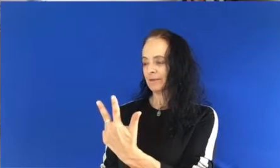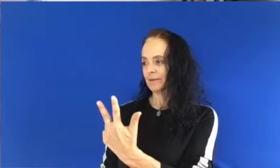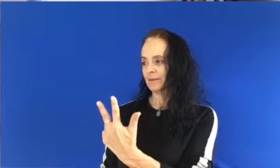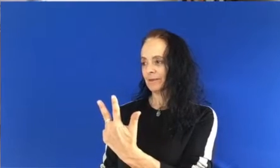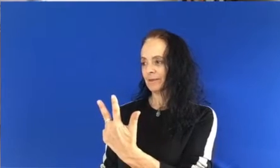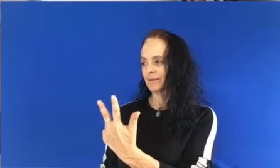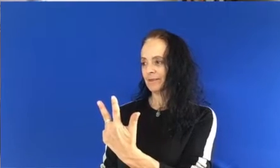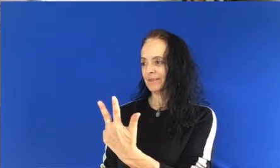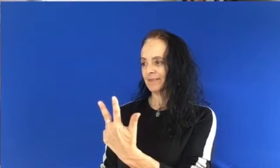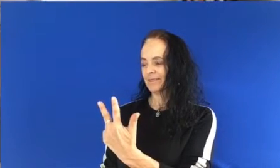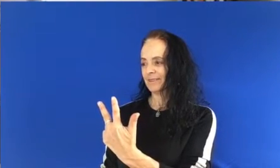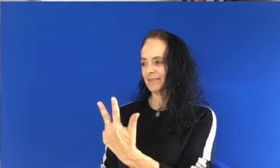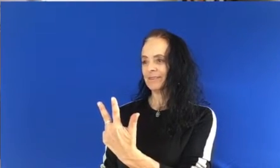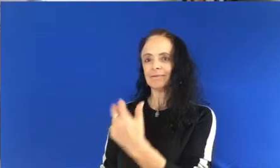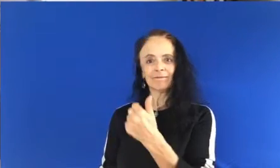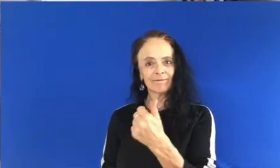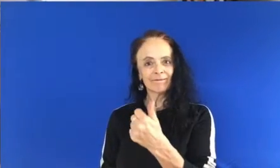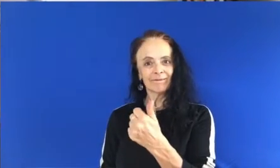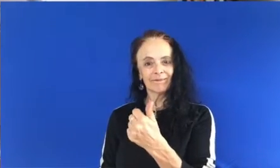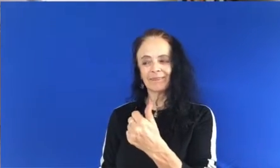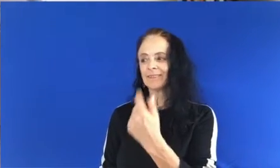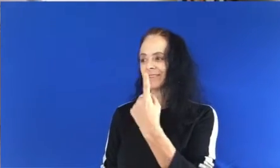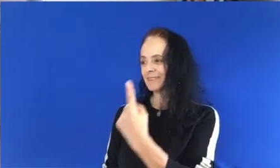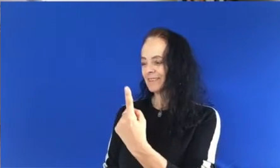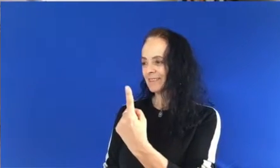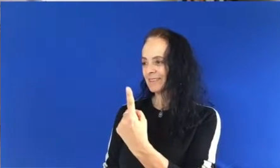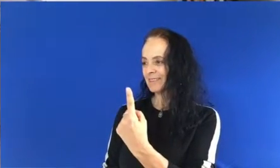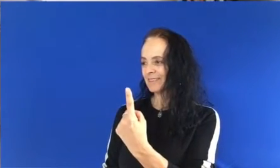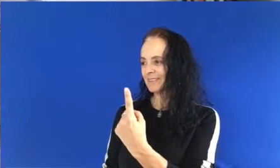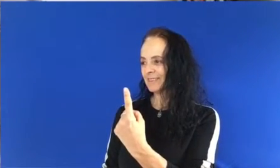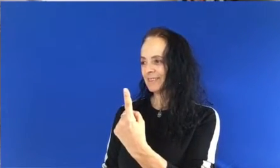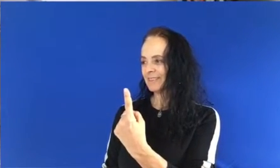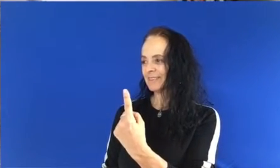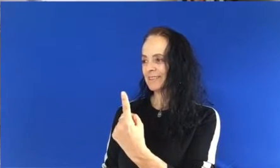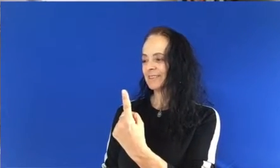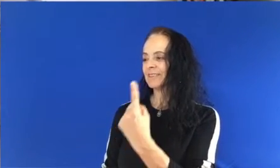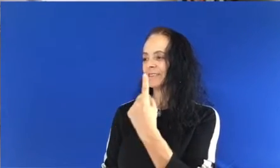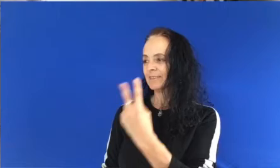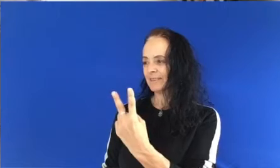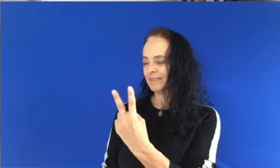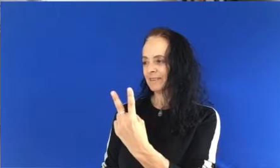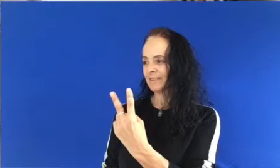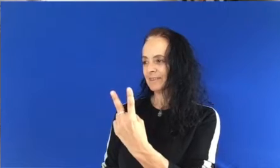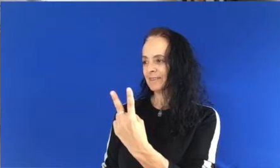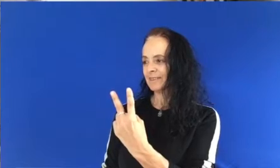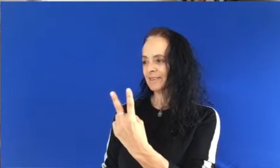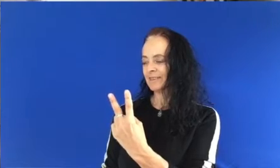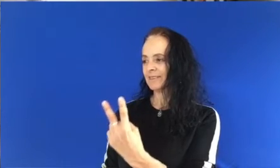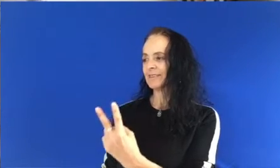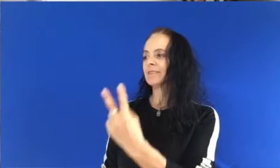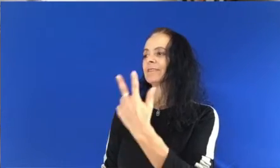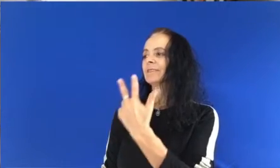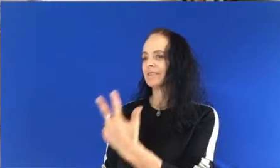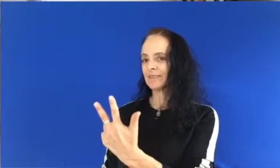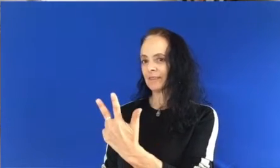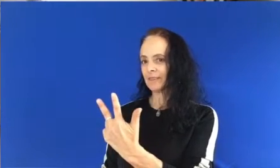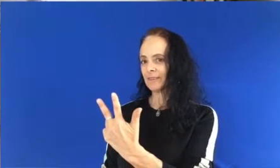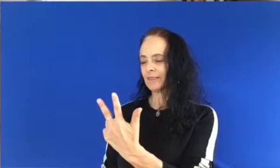tres. Good. Good. One, two,